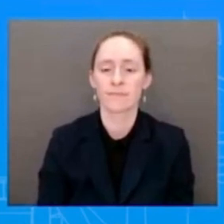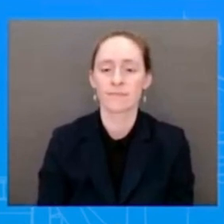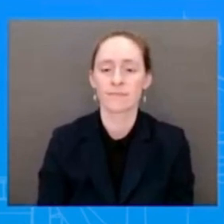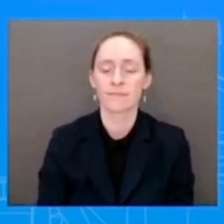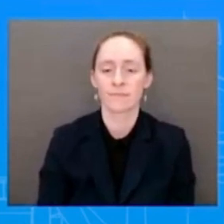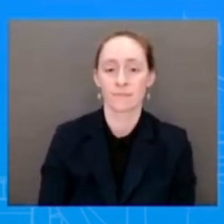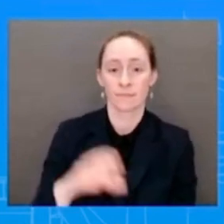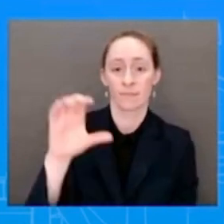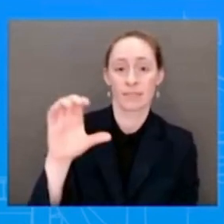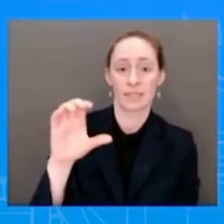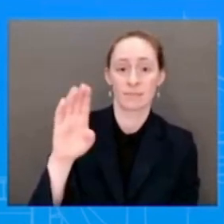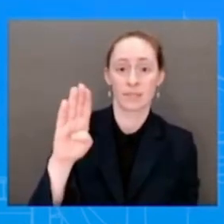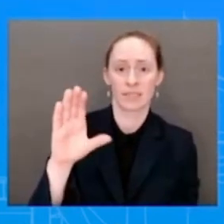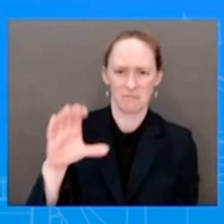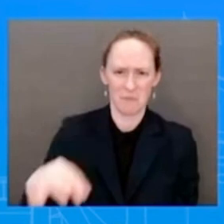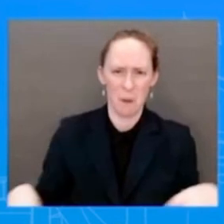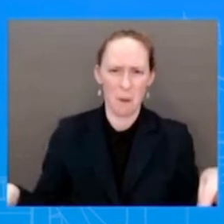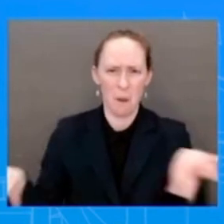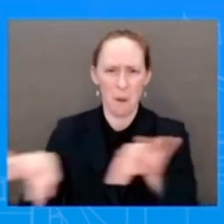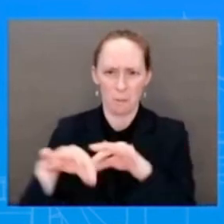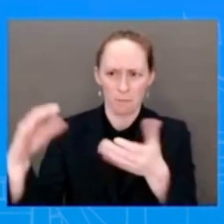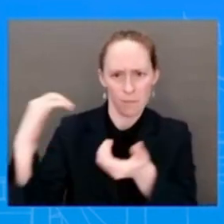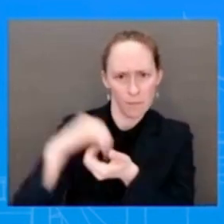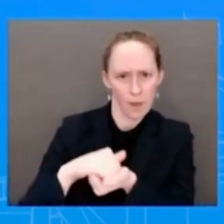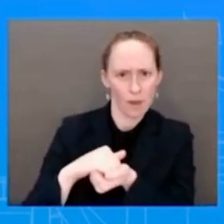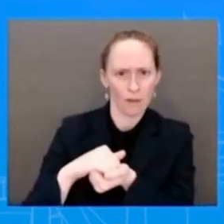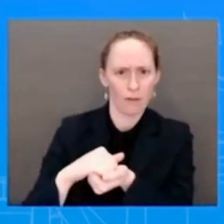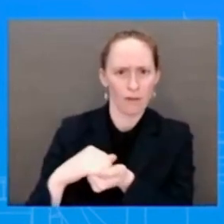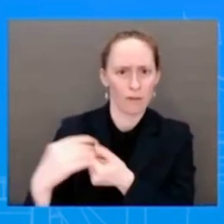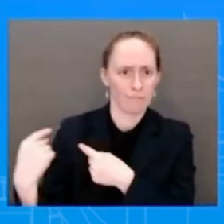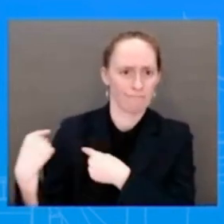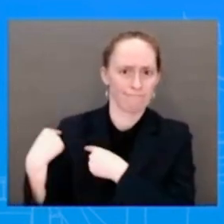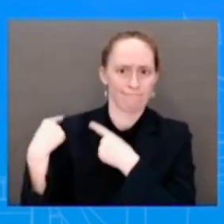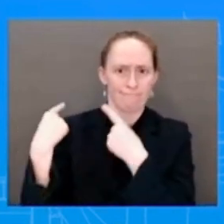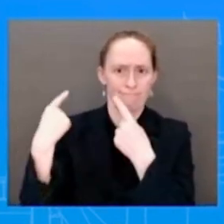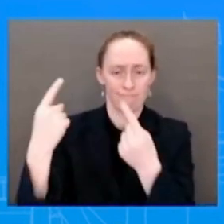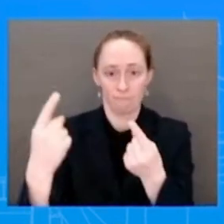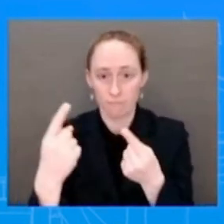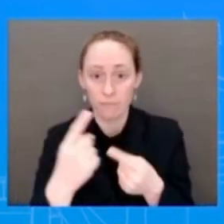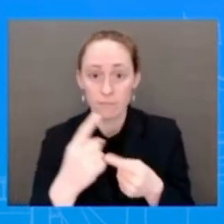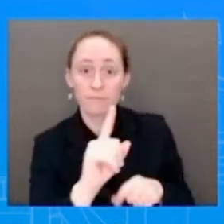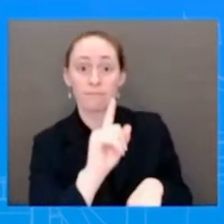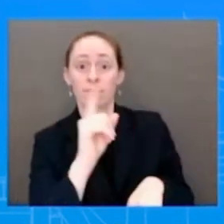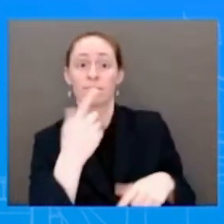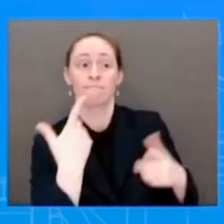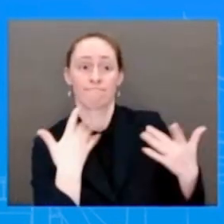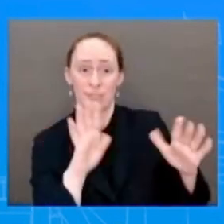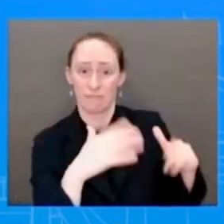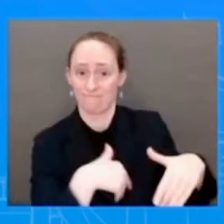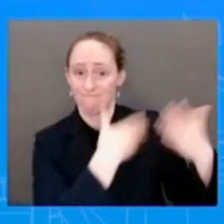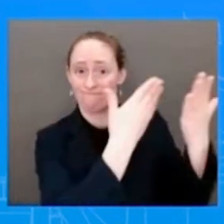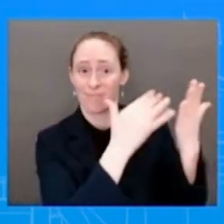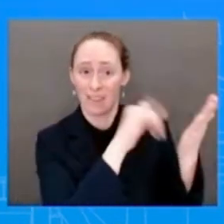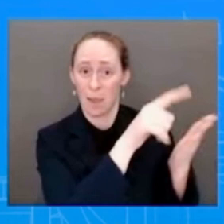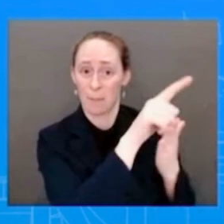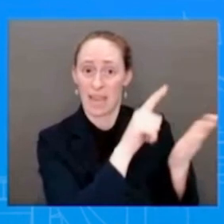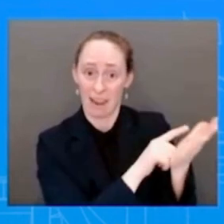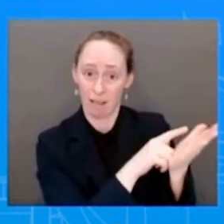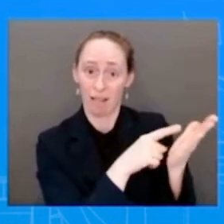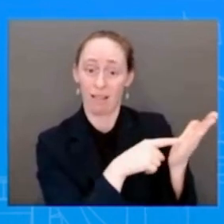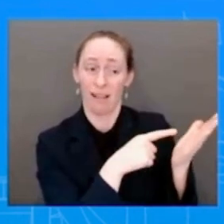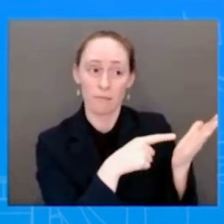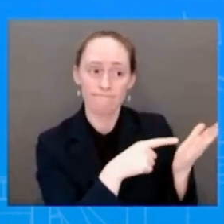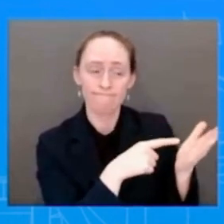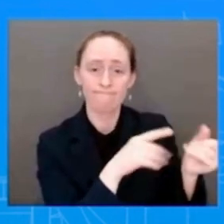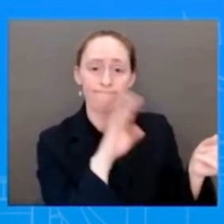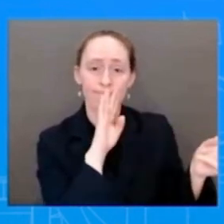Floyd Justice in Policing Act last session. And when Senate Republicans blocked the legislation from reaching the President's desk, the President